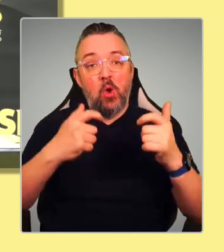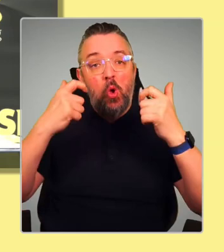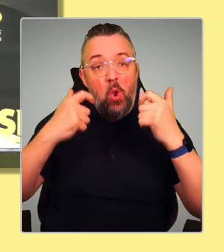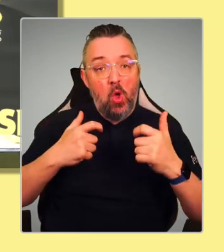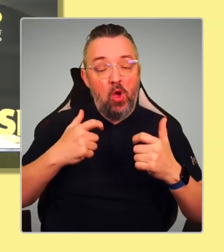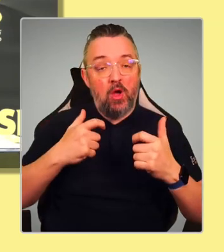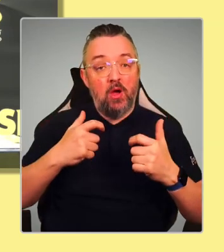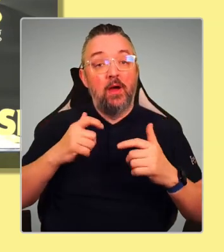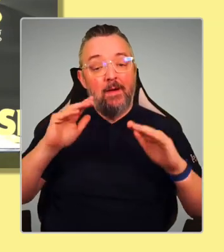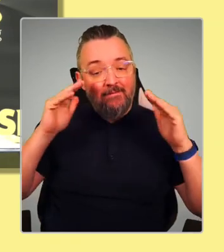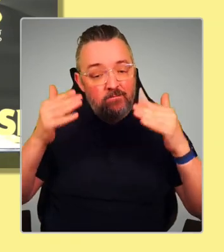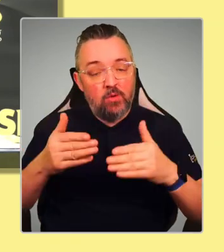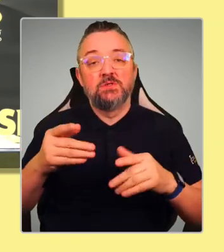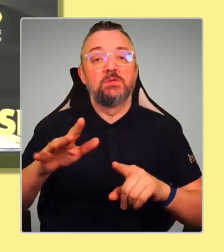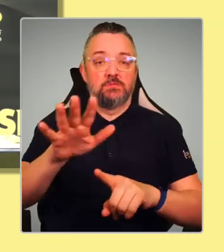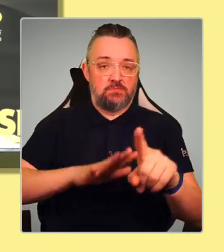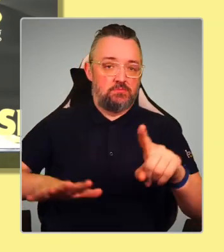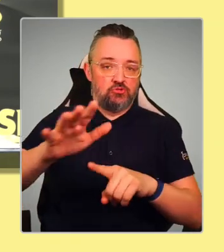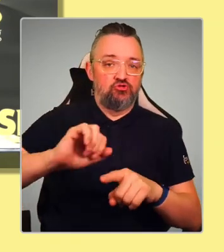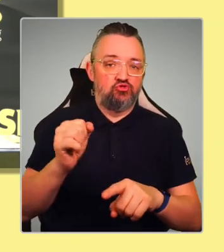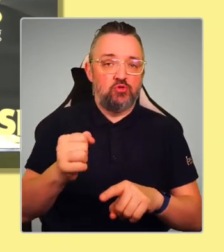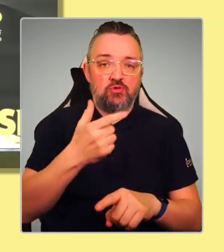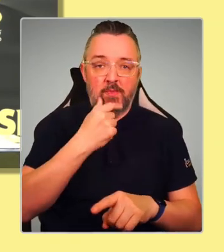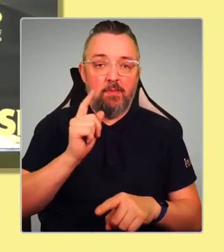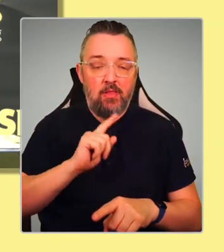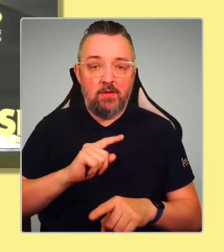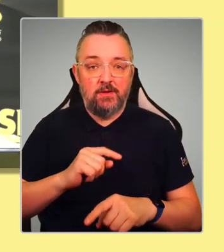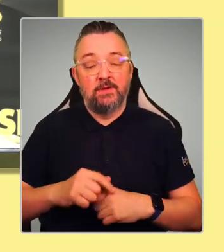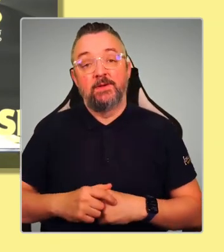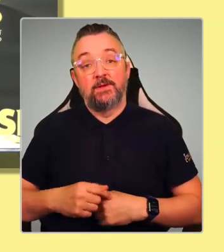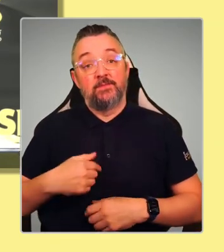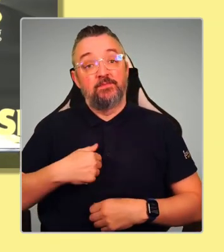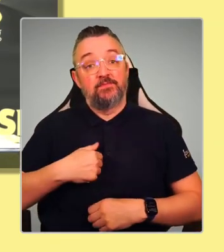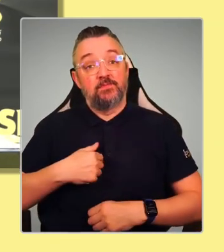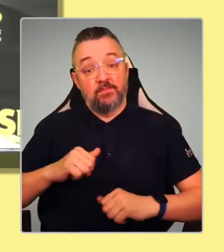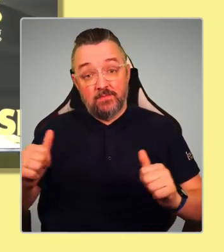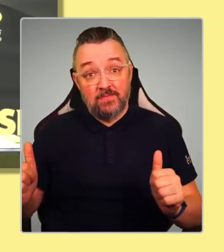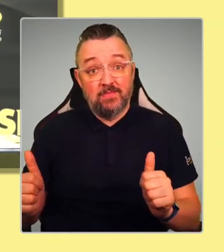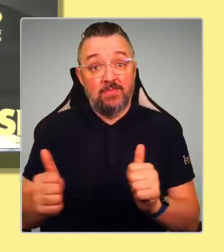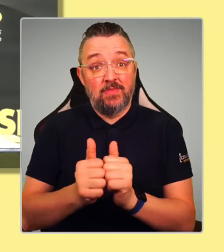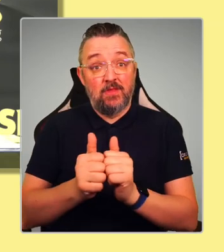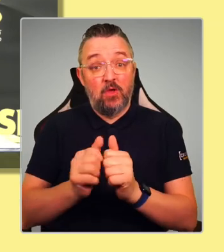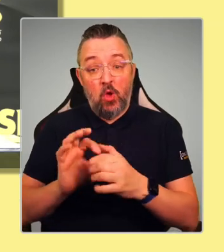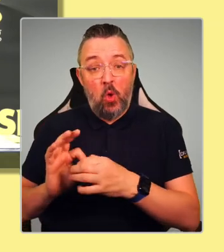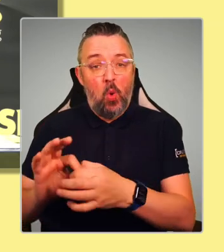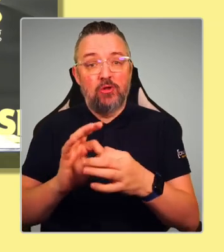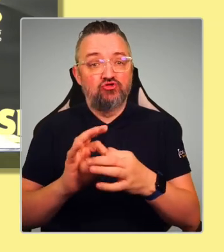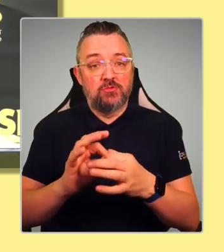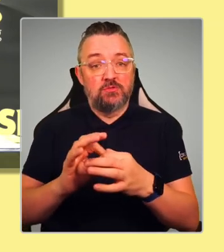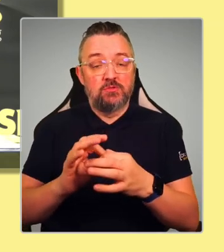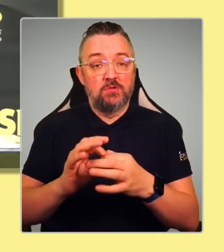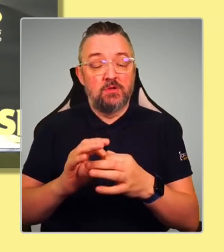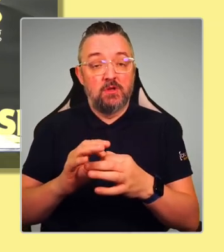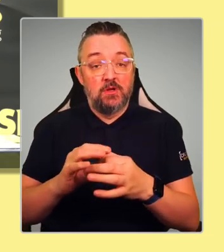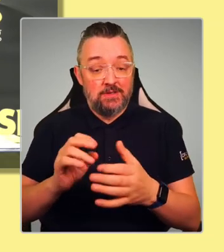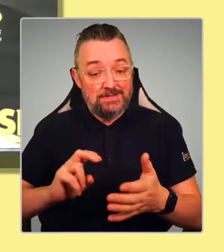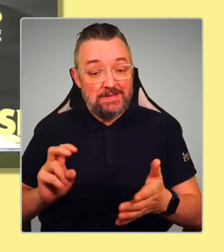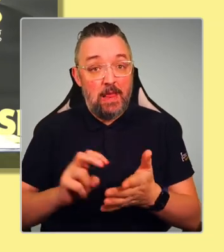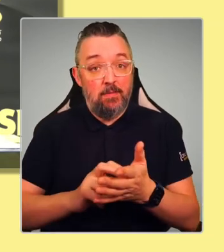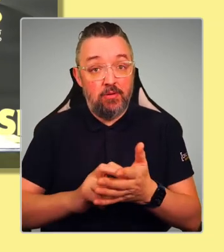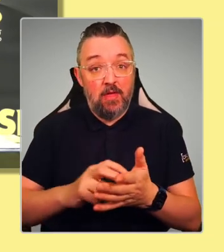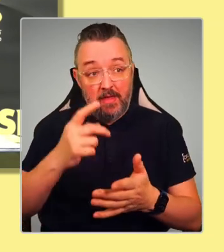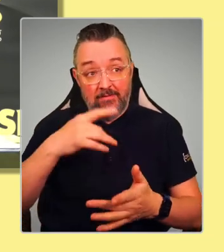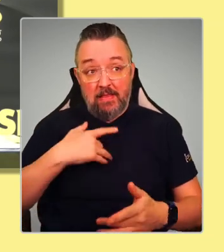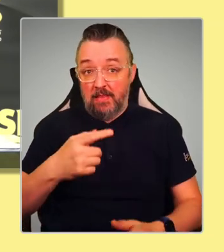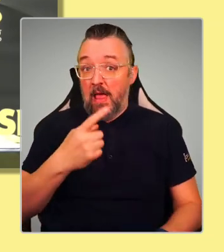for me, I'm not prepared to sign up to a coalition at any cost. know, I think coalitions can be good and they can work,